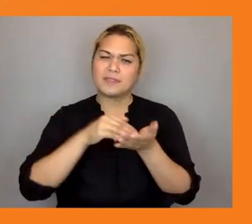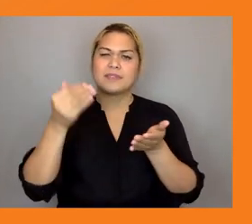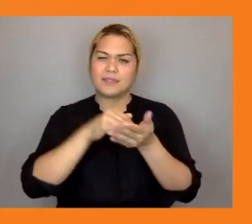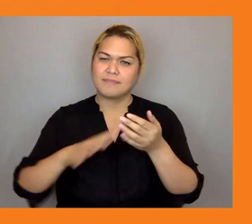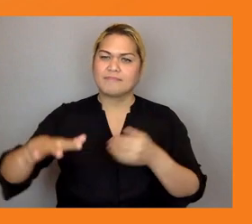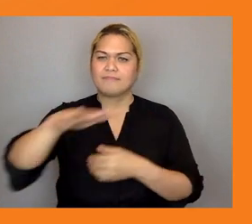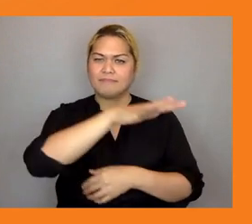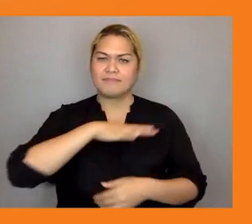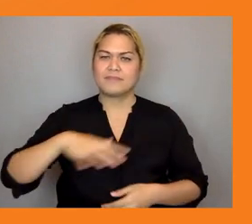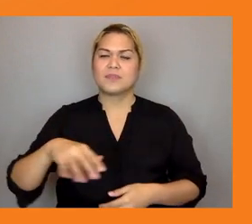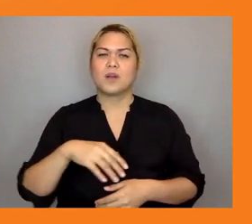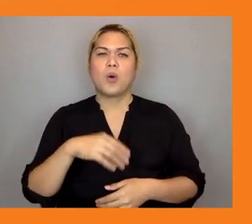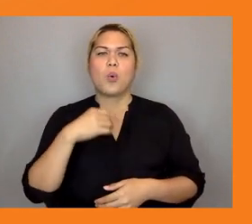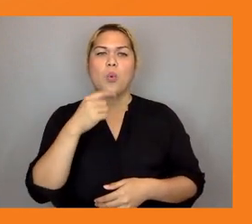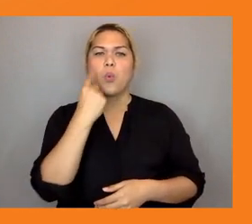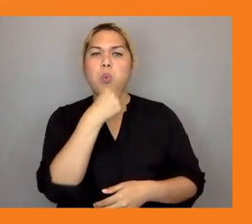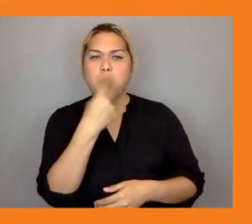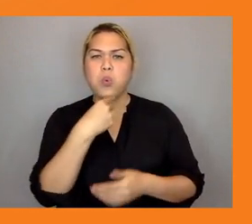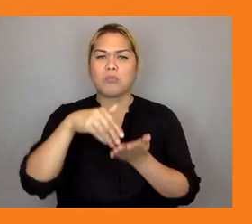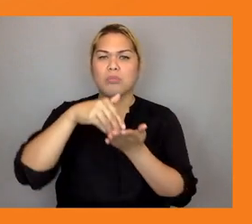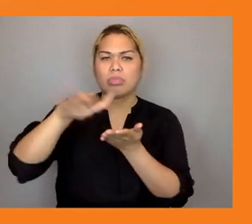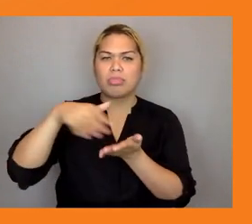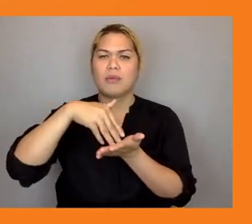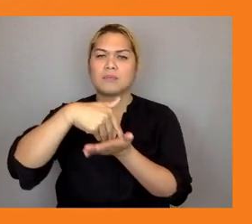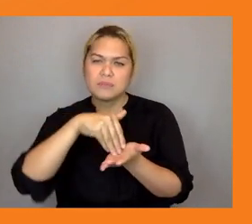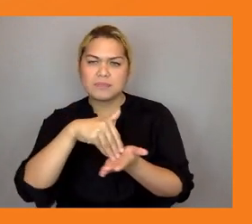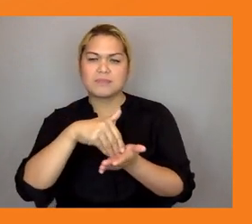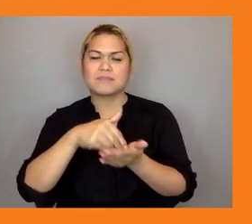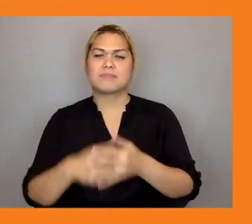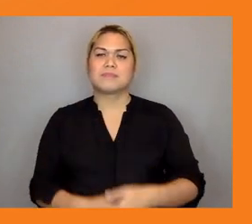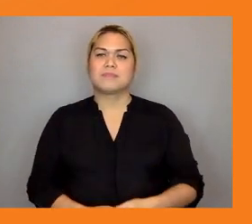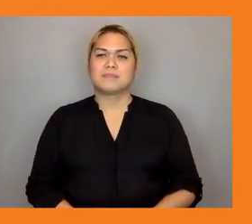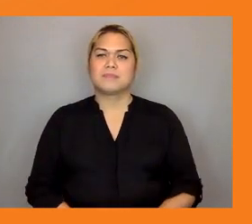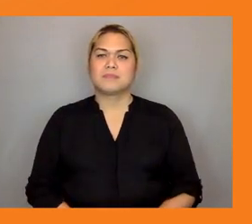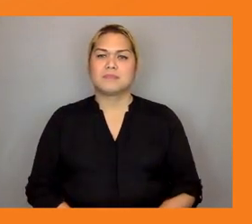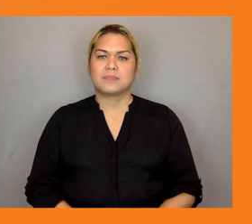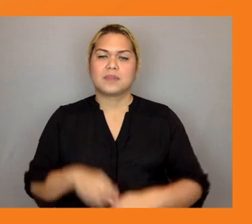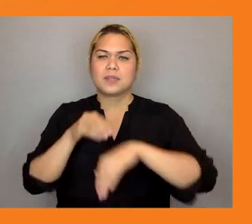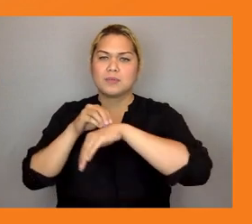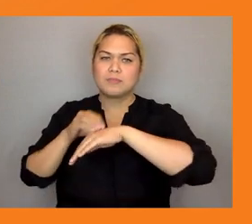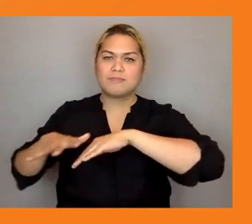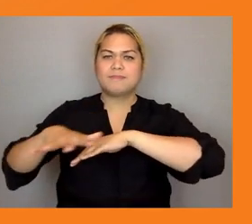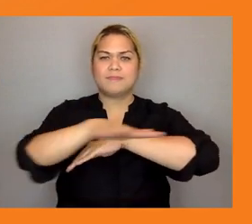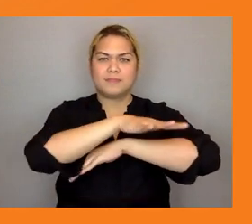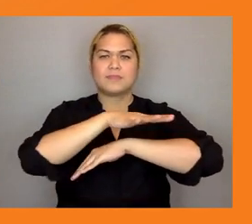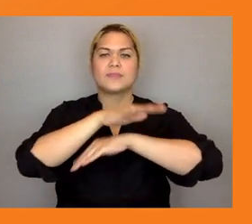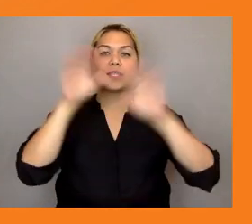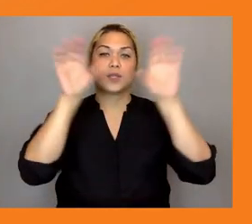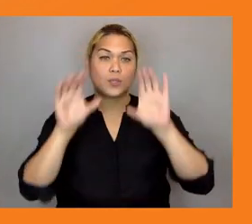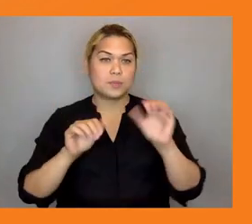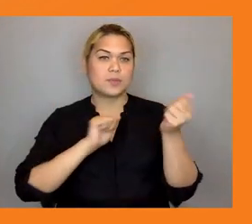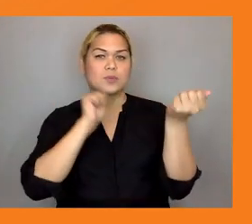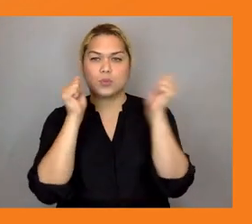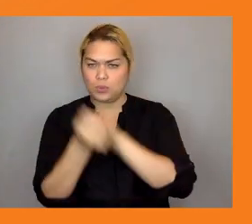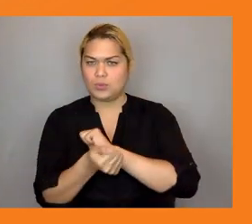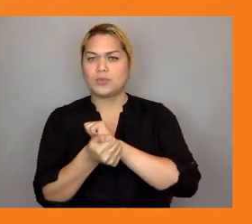affected and suffer the the of these unrelenting disasters the most worse their right